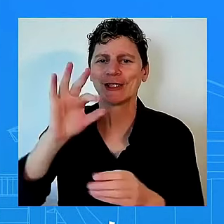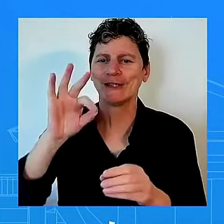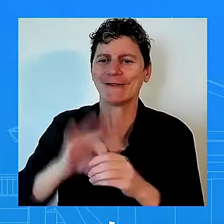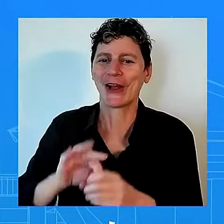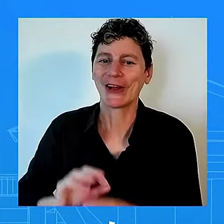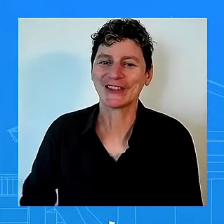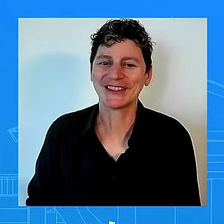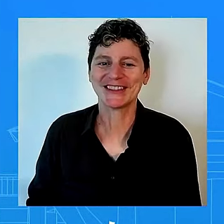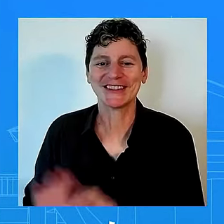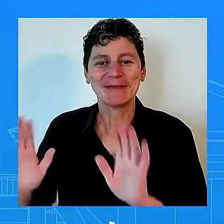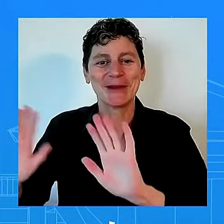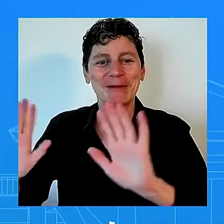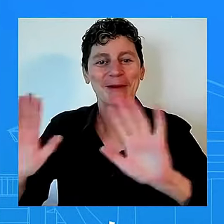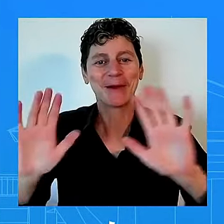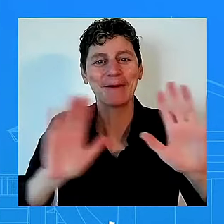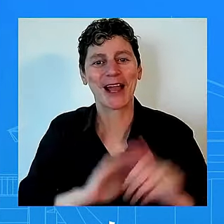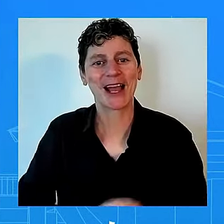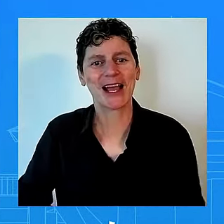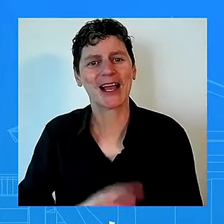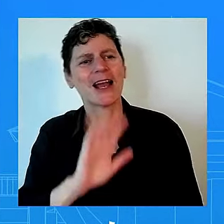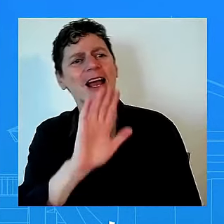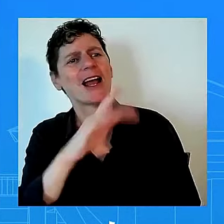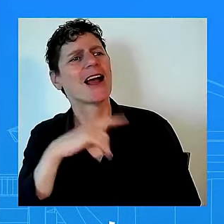can you address that 400 people murdered in chicago this year